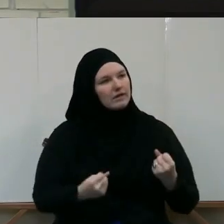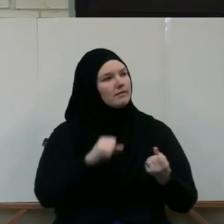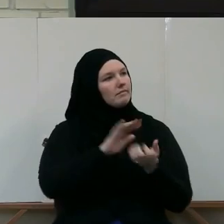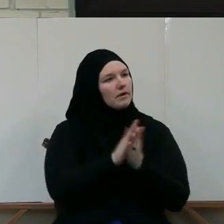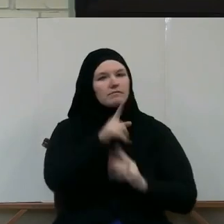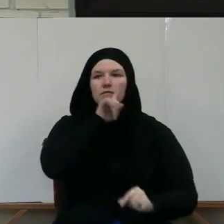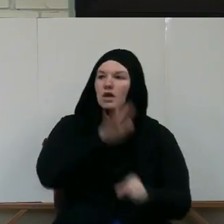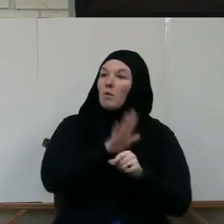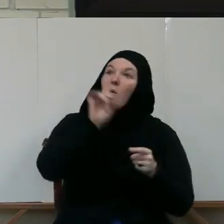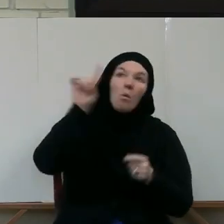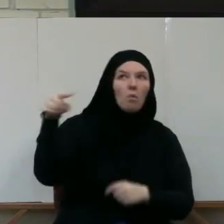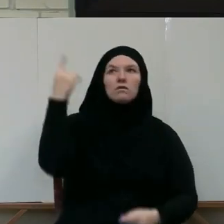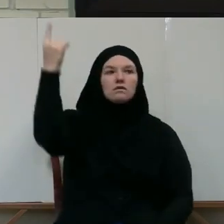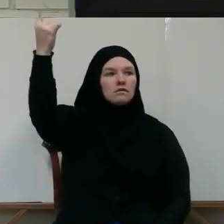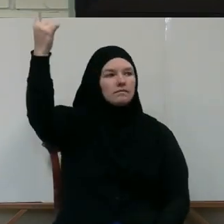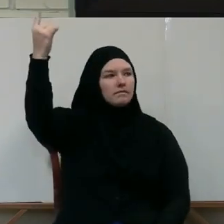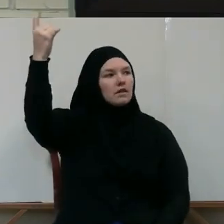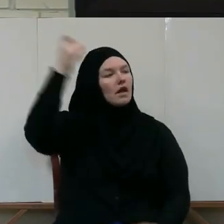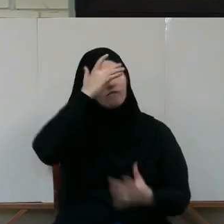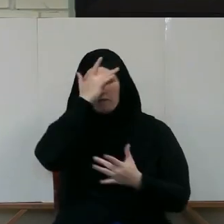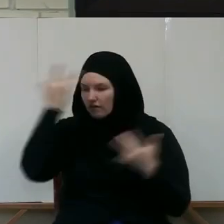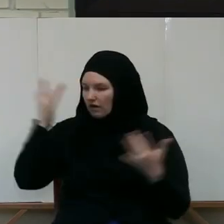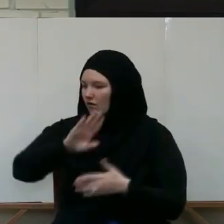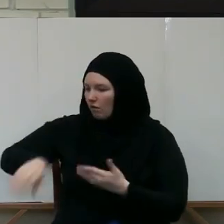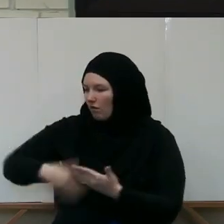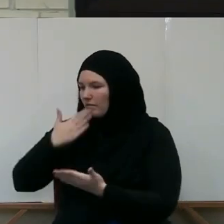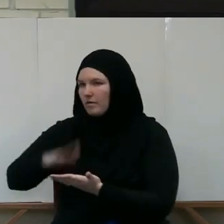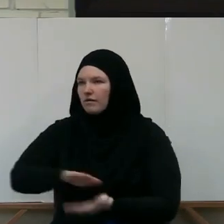committed Only to Him And to forget all else